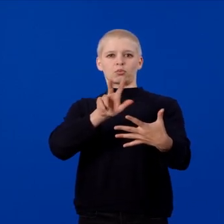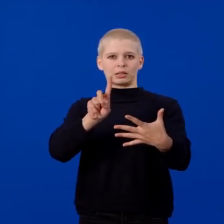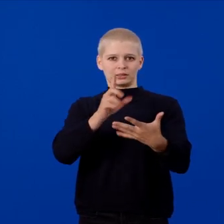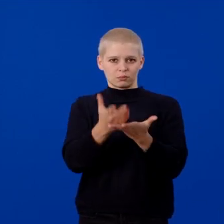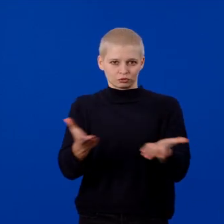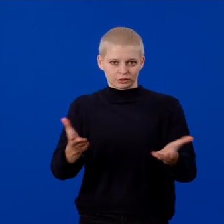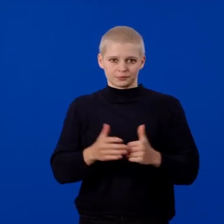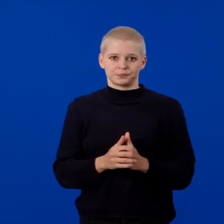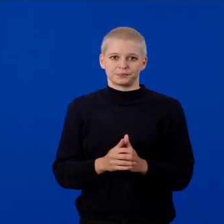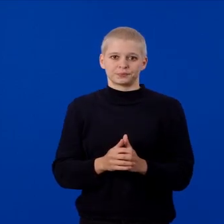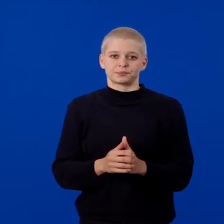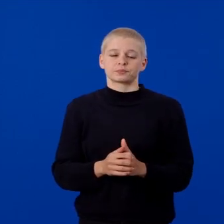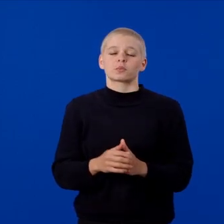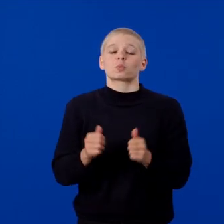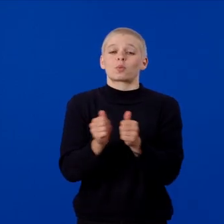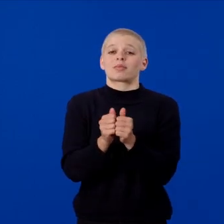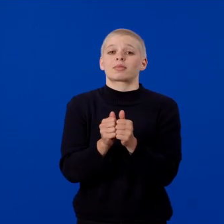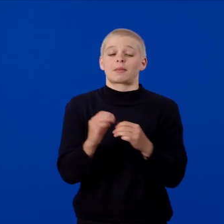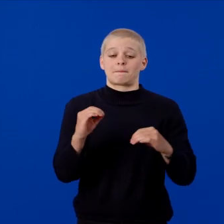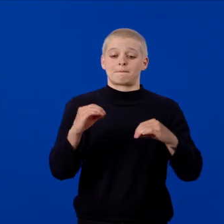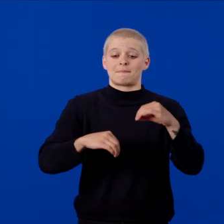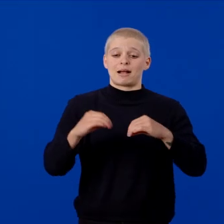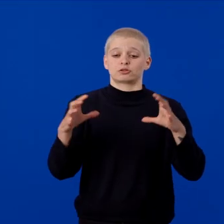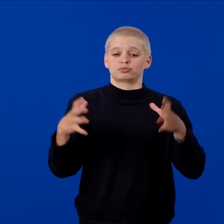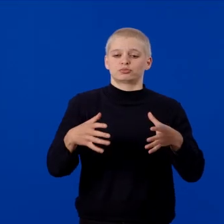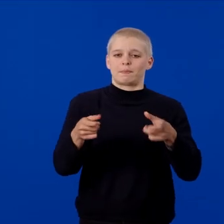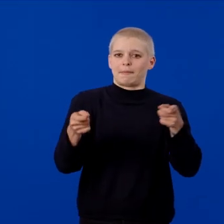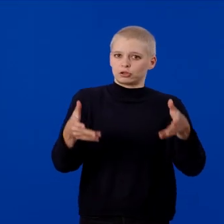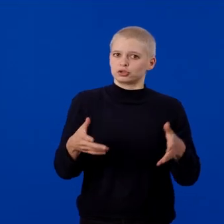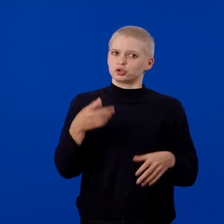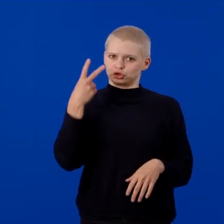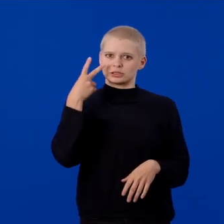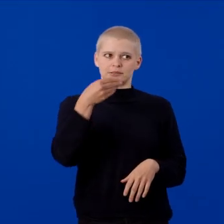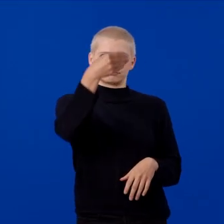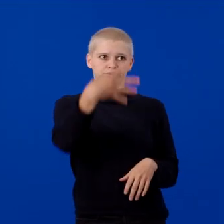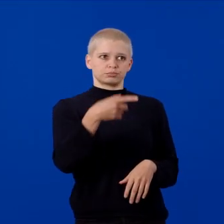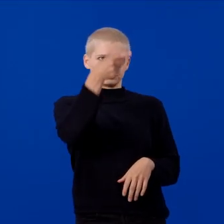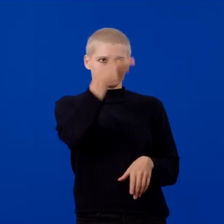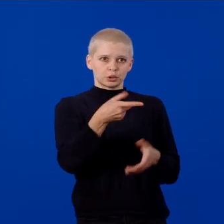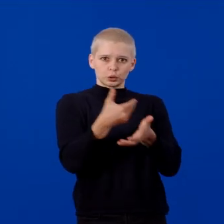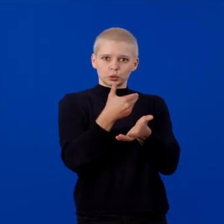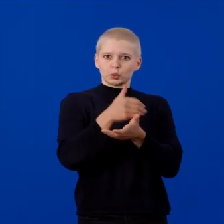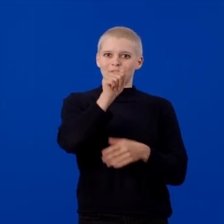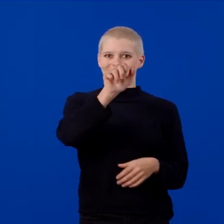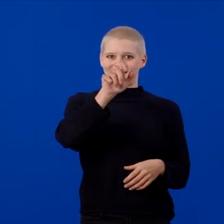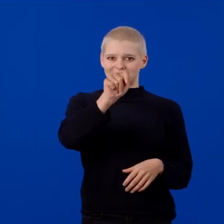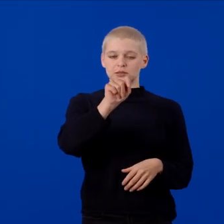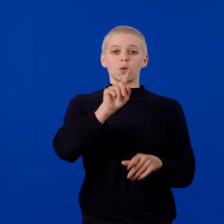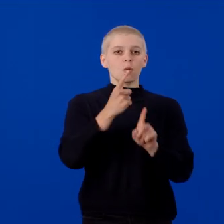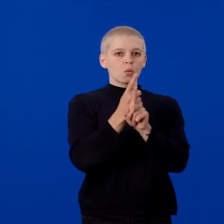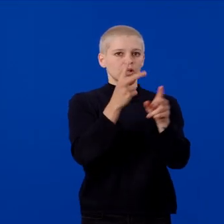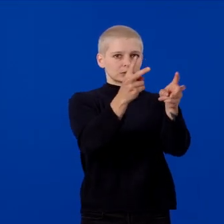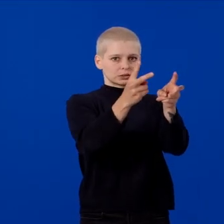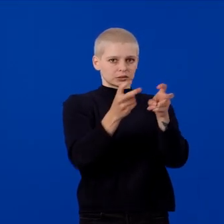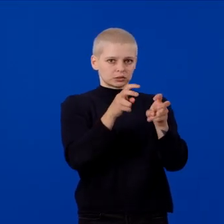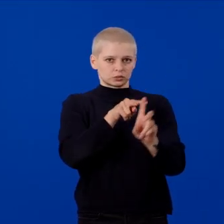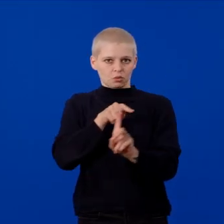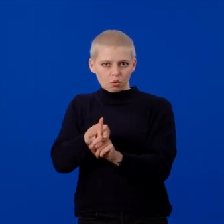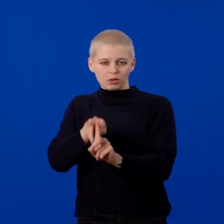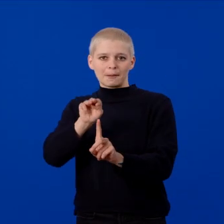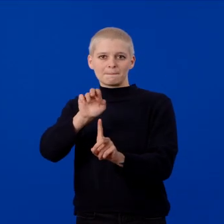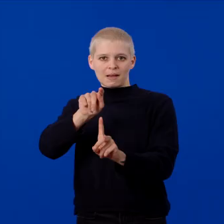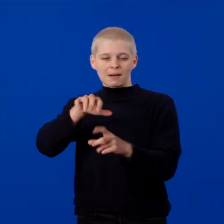Back in the package manager, we should be able to find our new assets, install only the Meta Mixed Reality Utility Kit,